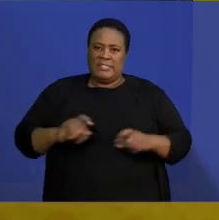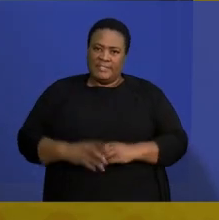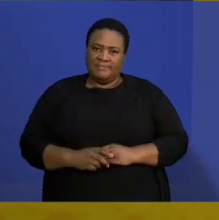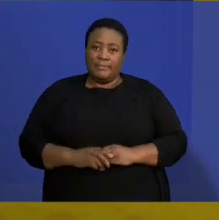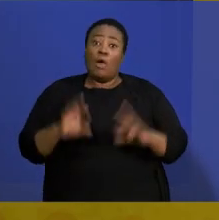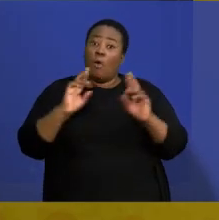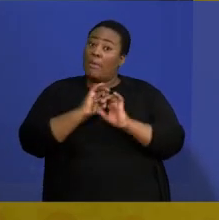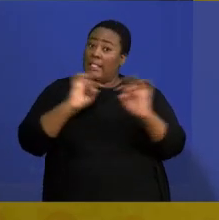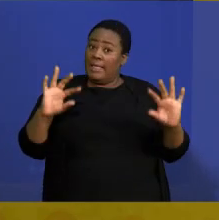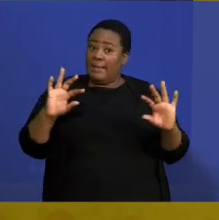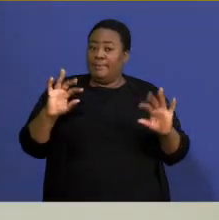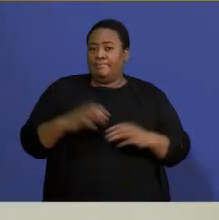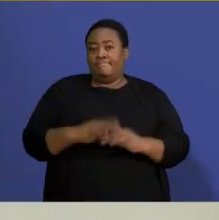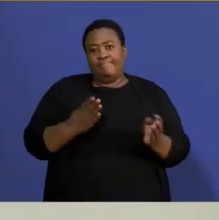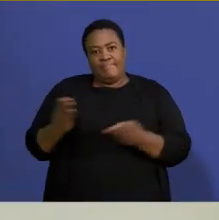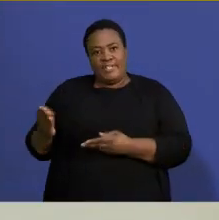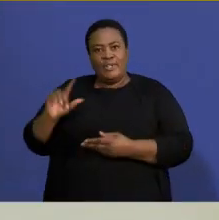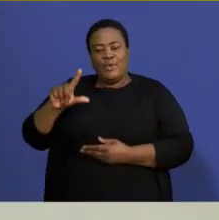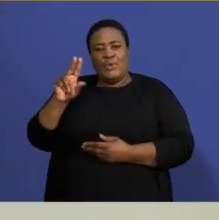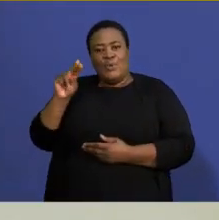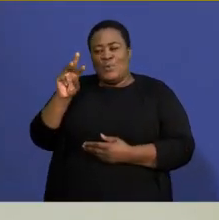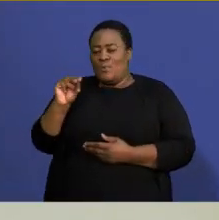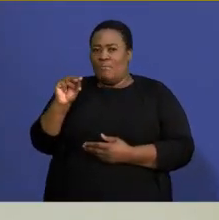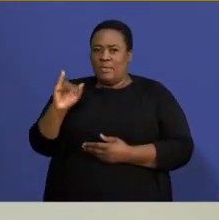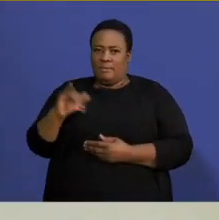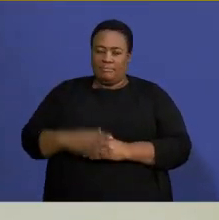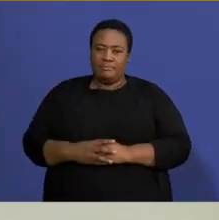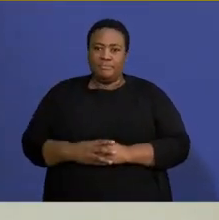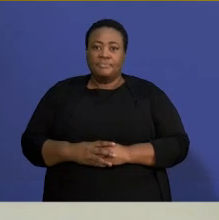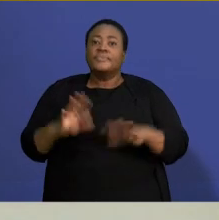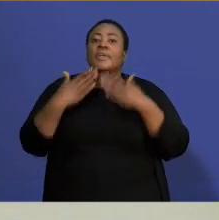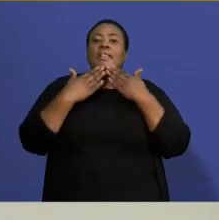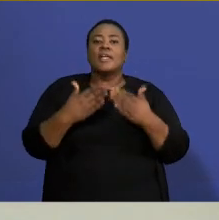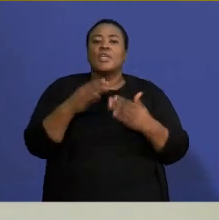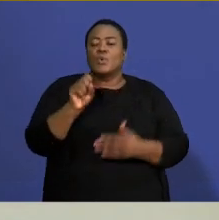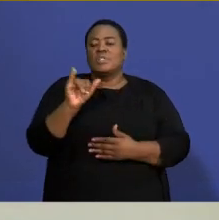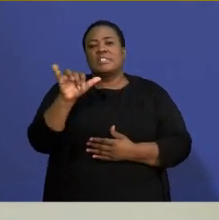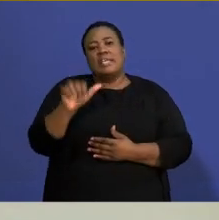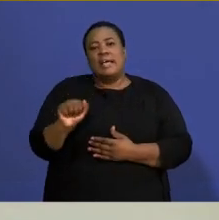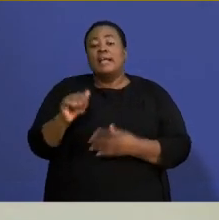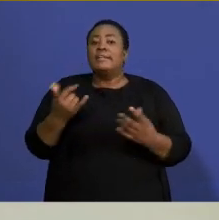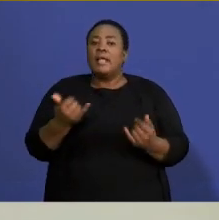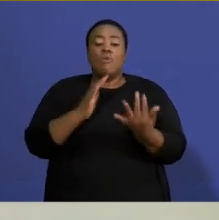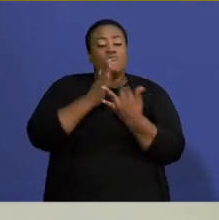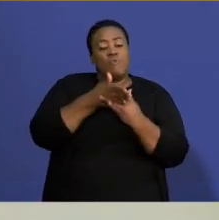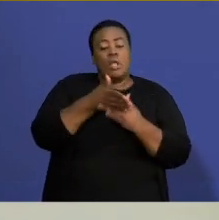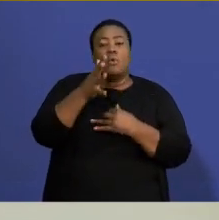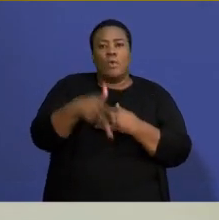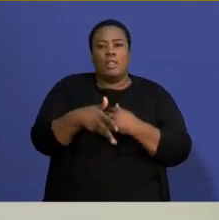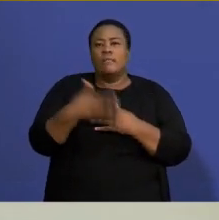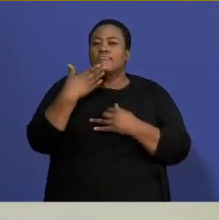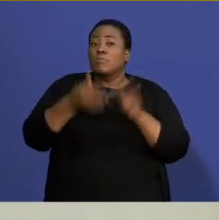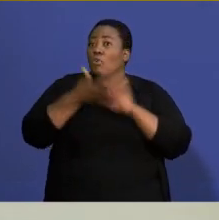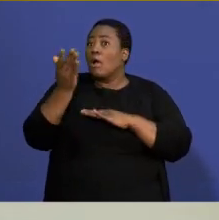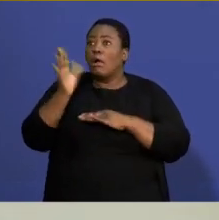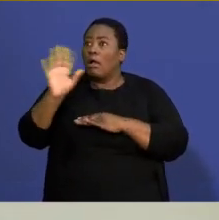Back to you now, Luni. Thank you so much, Sia, for all those tips. Guys, we are going to take a very short break, so don't go anywhere.